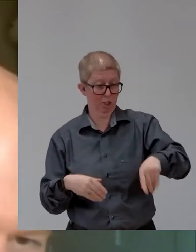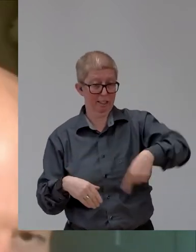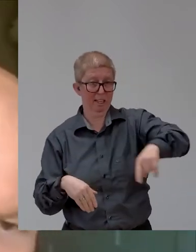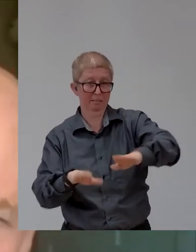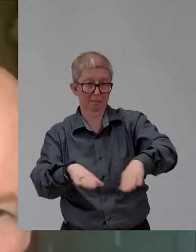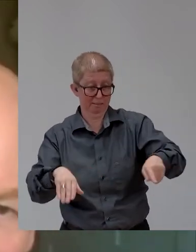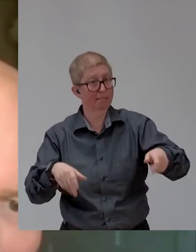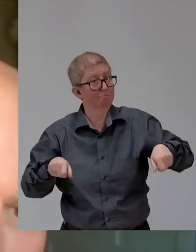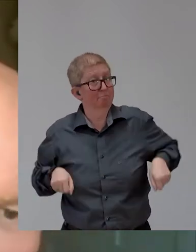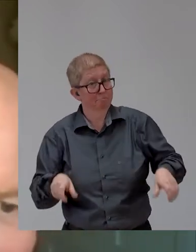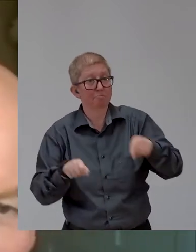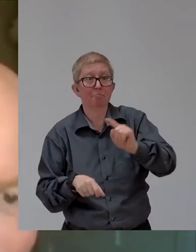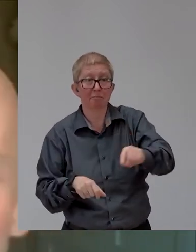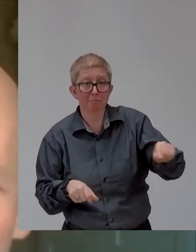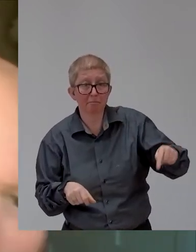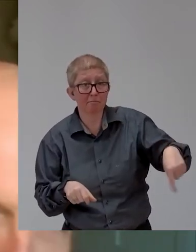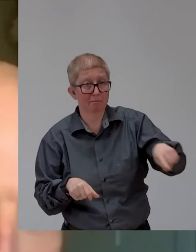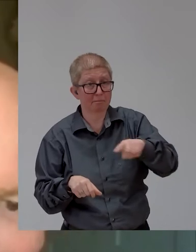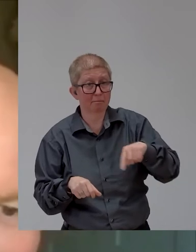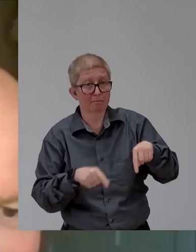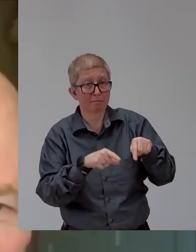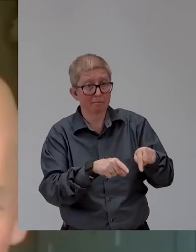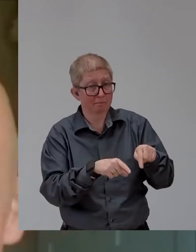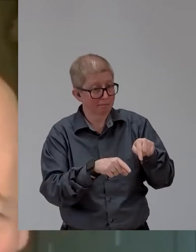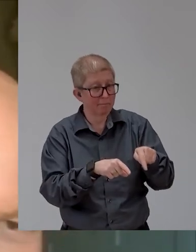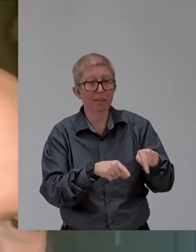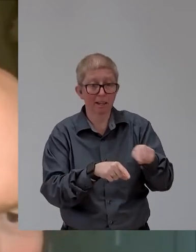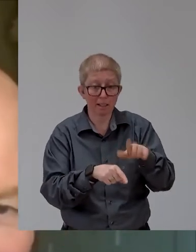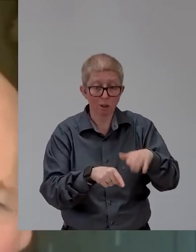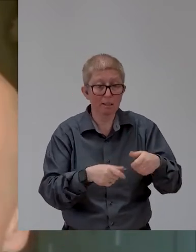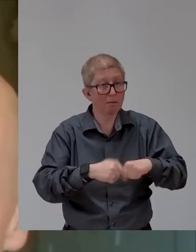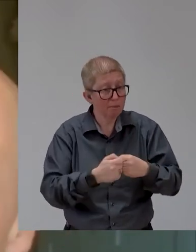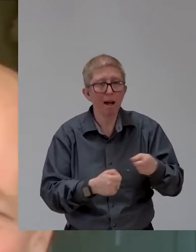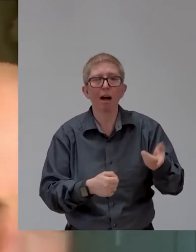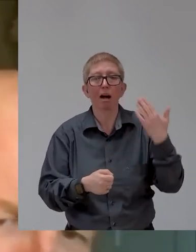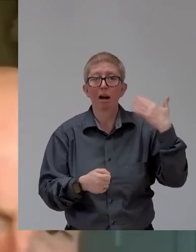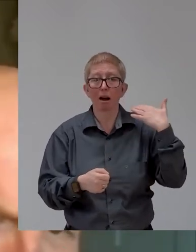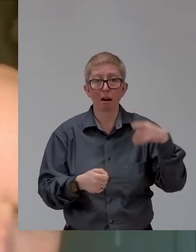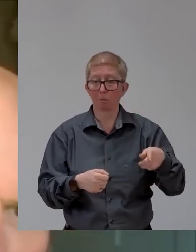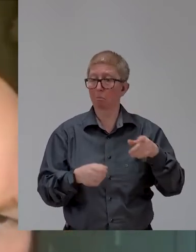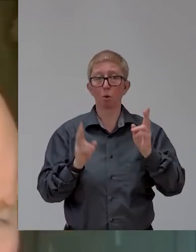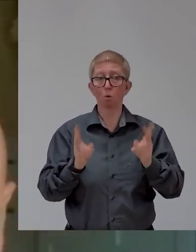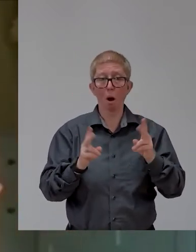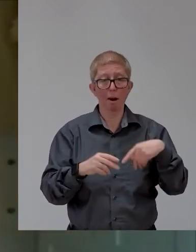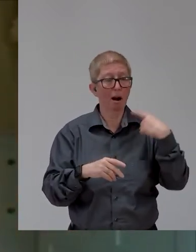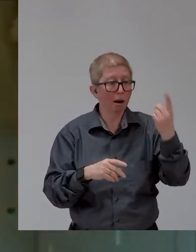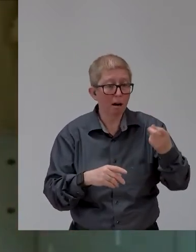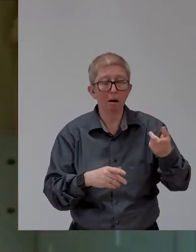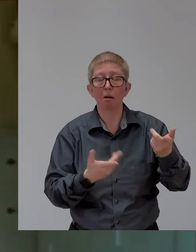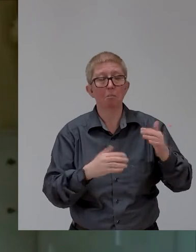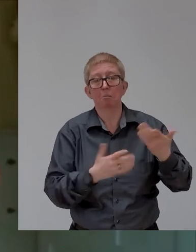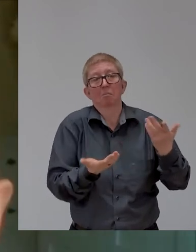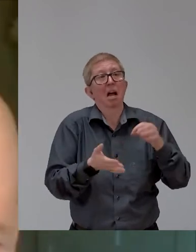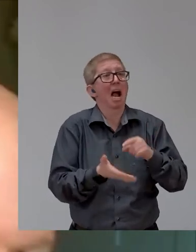something daft. It's the sort of thing that we all did when we were in our teens or in our early twenties, diving into a swimming pool that's not deep enough